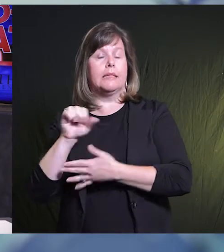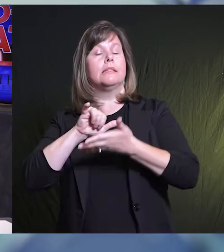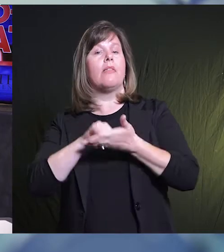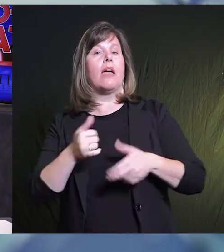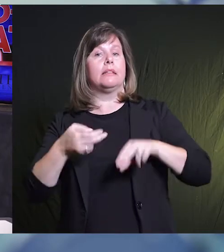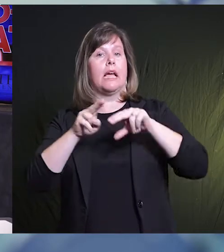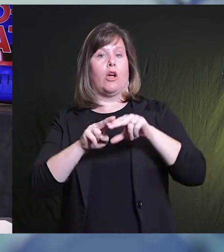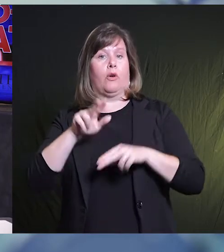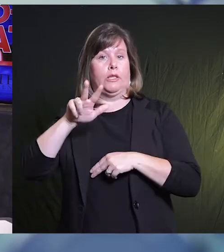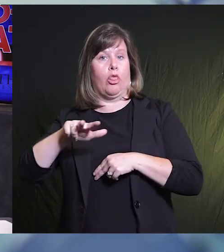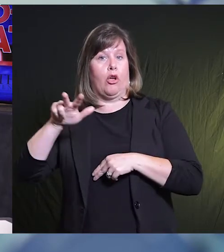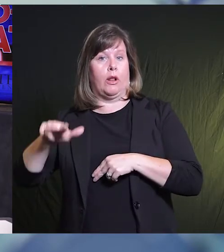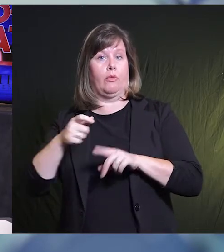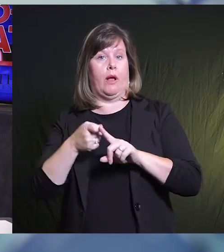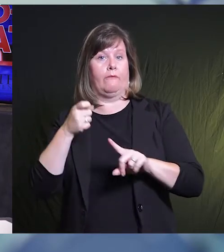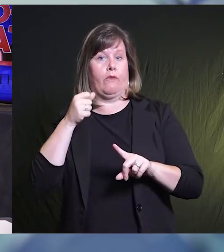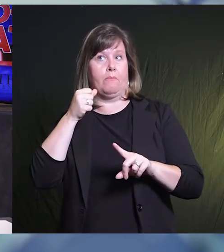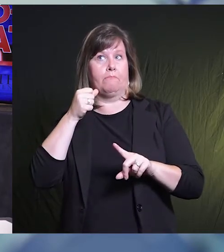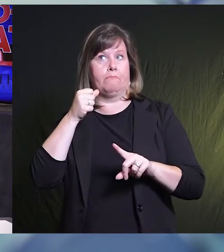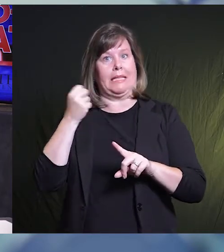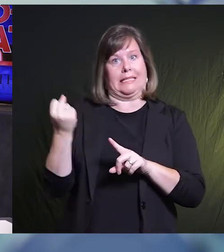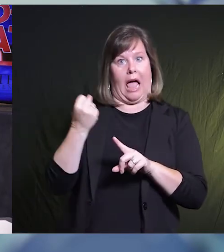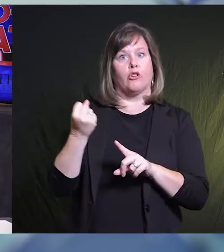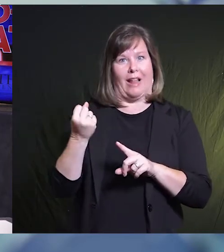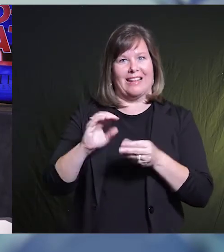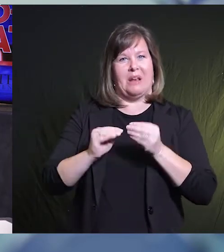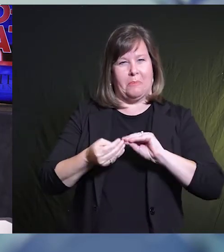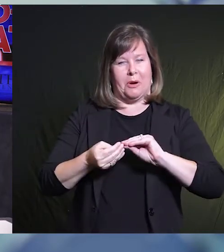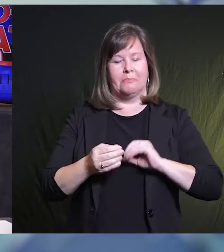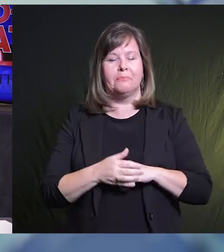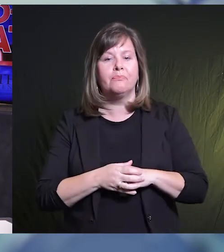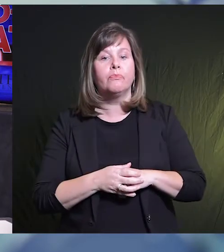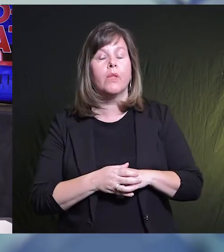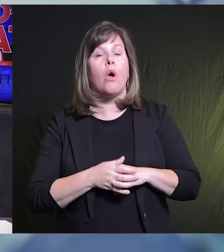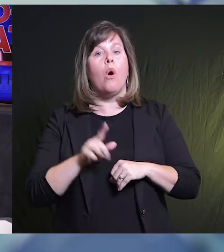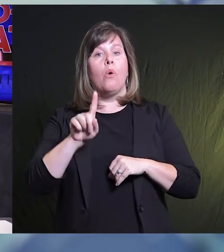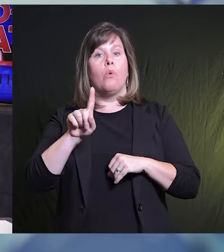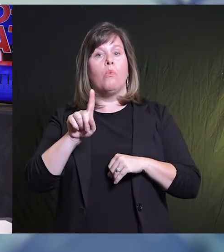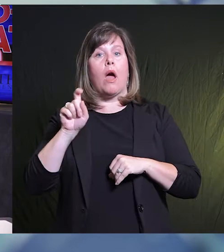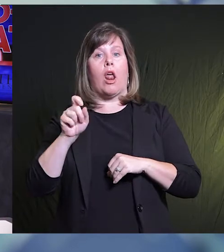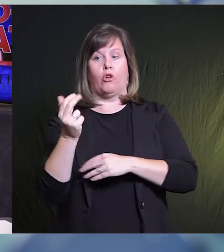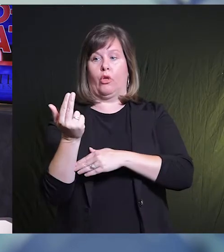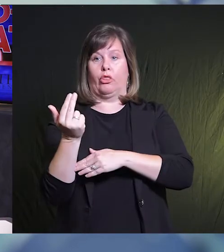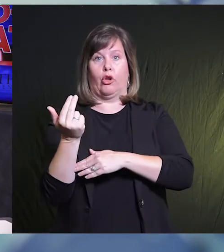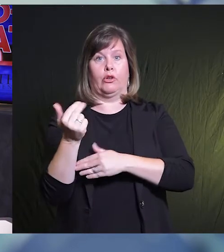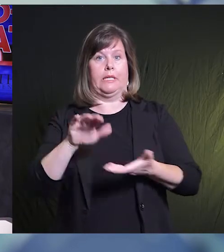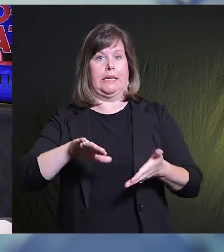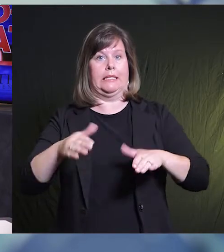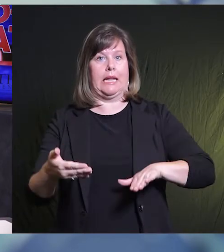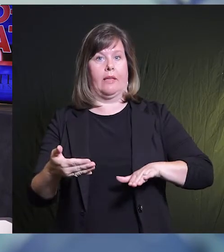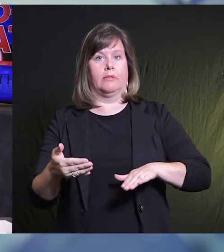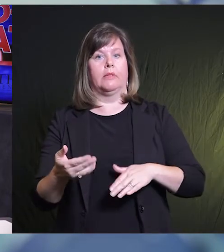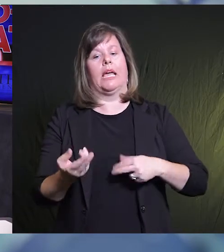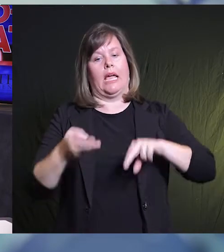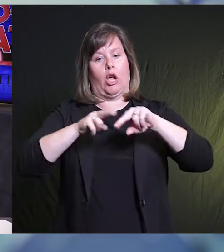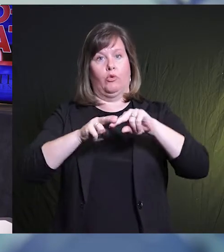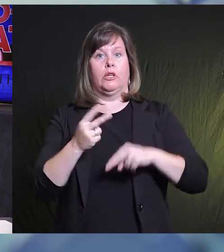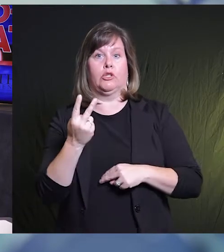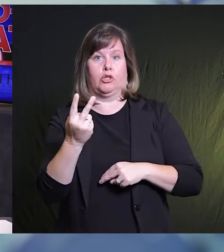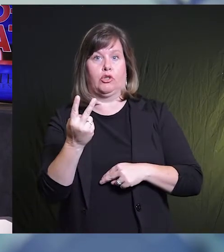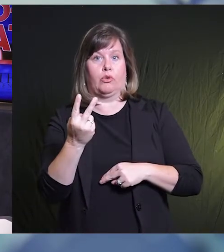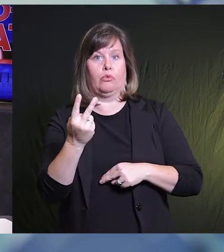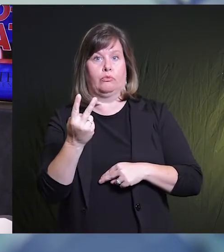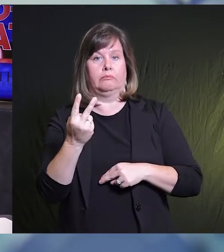That was an increase of 33 over Saturday's number and 113 deaths. We had an increase of two